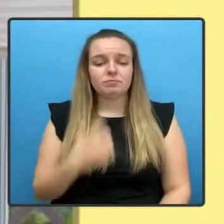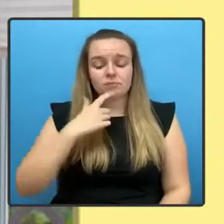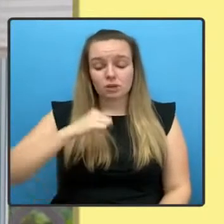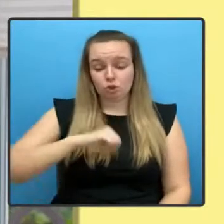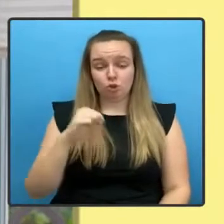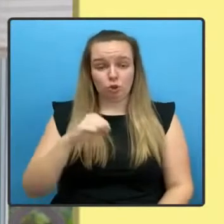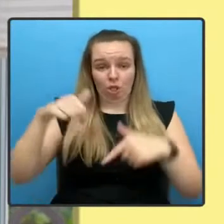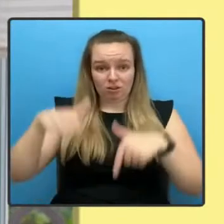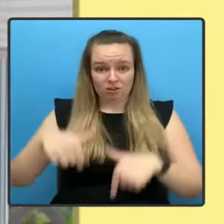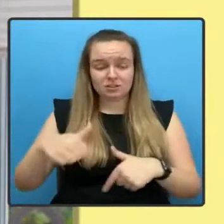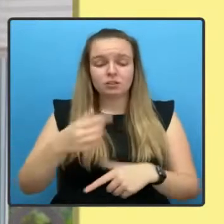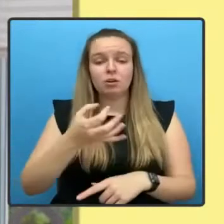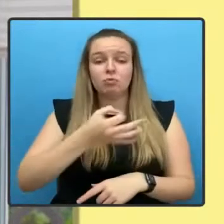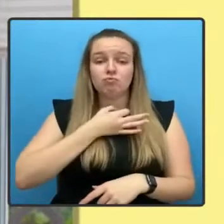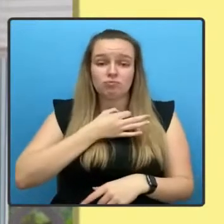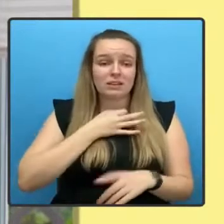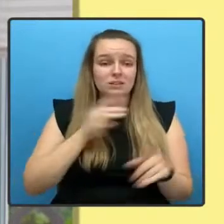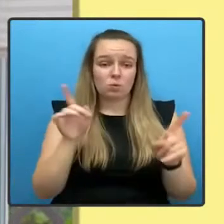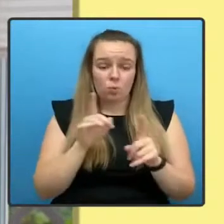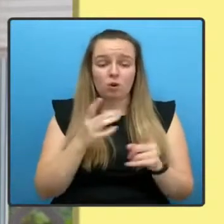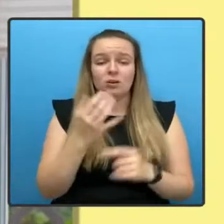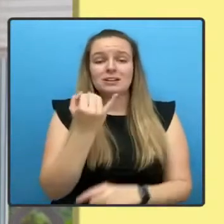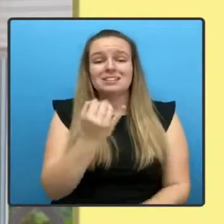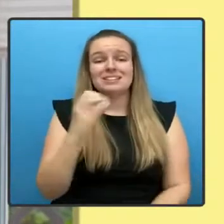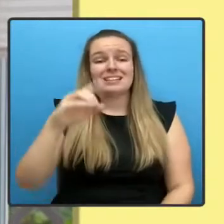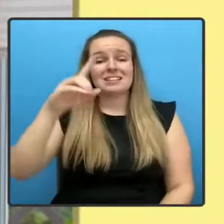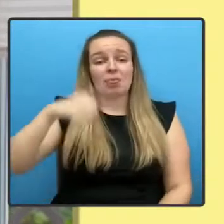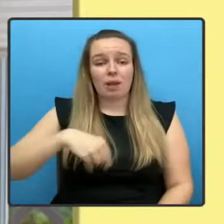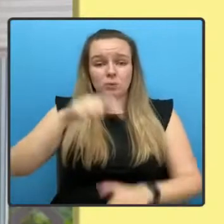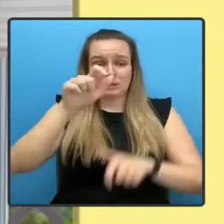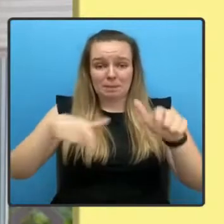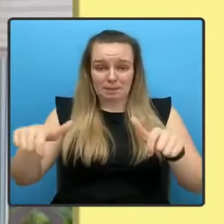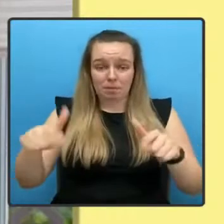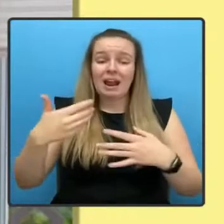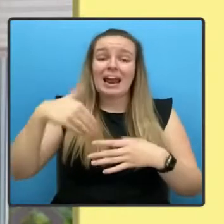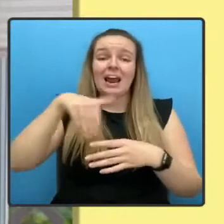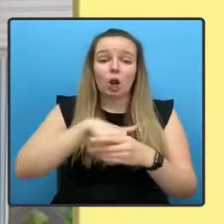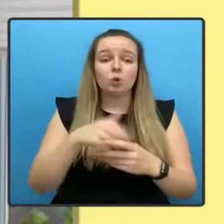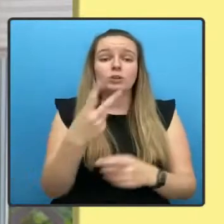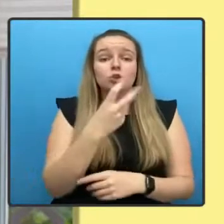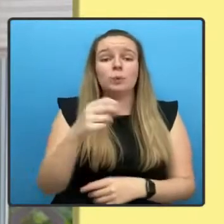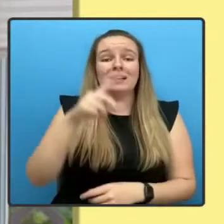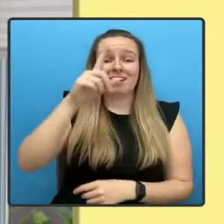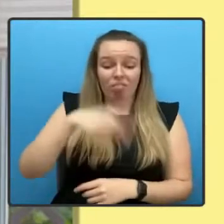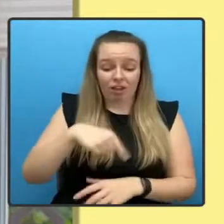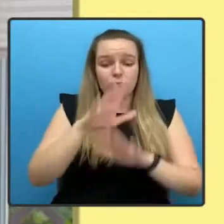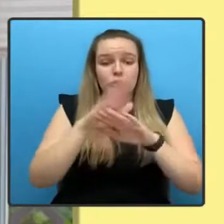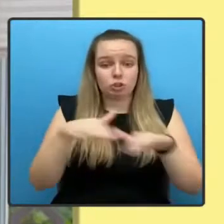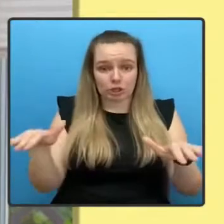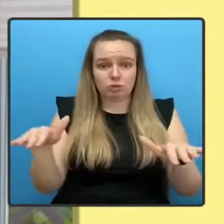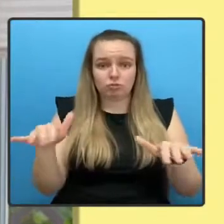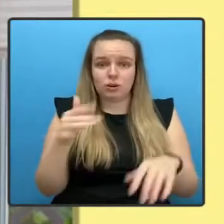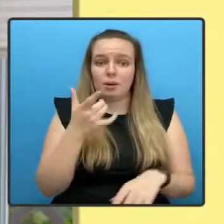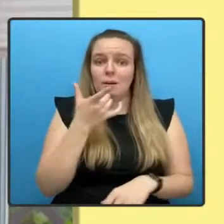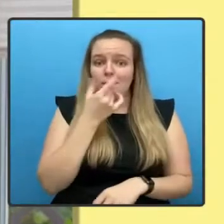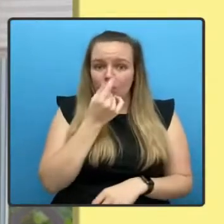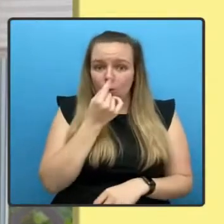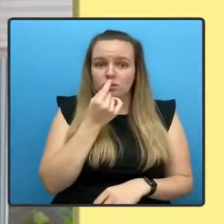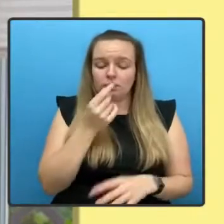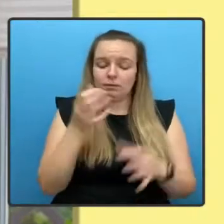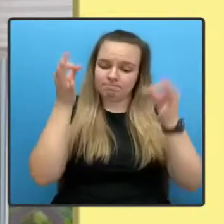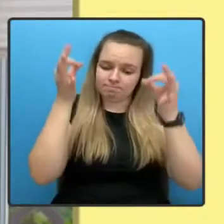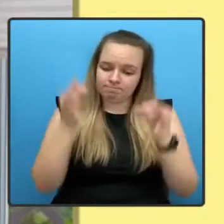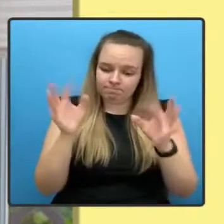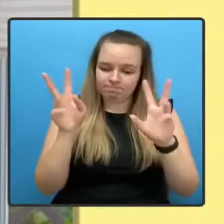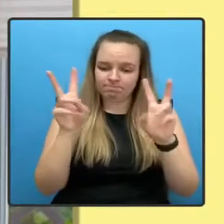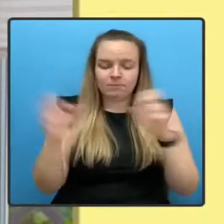60,000 people, including 20,000 children, into the formal definition of poverty. Most